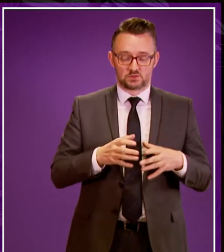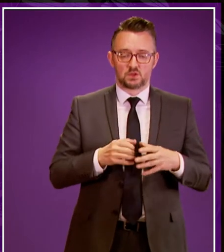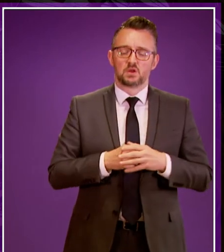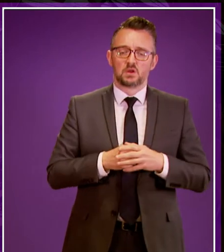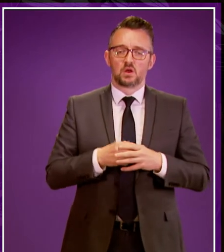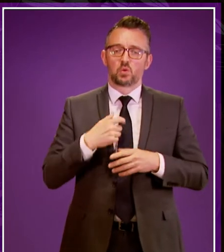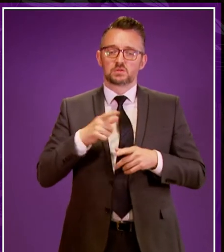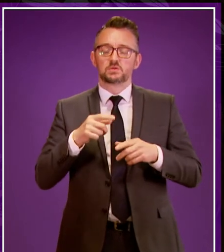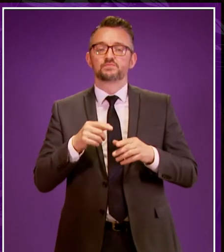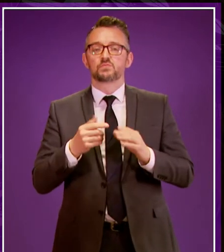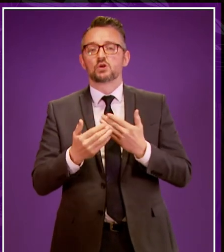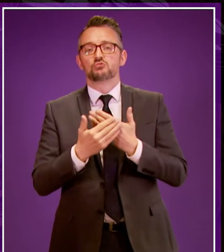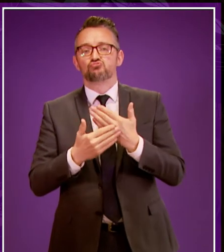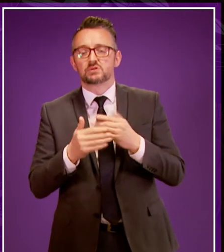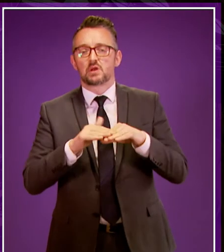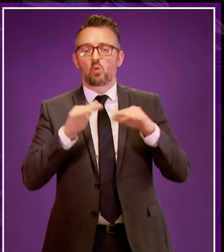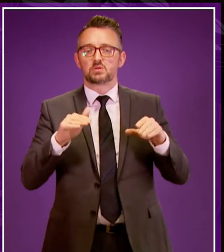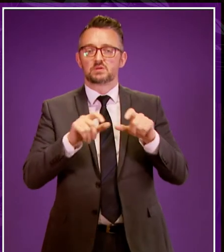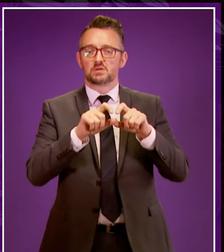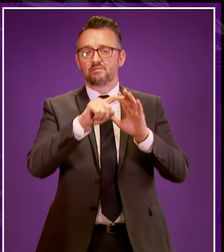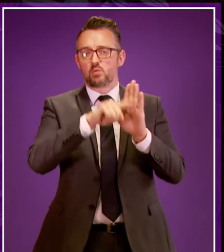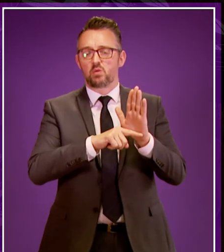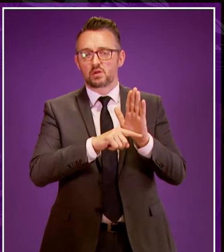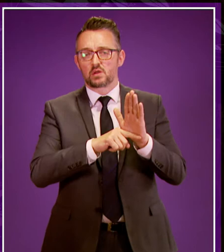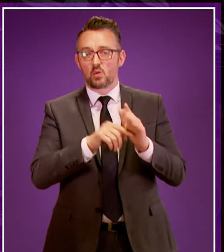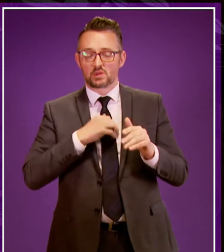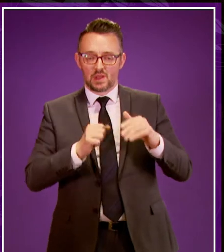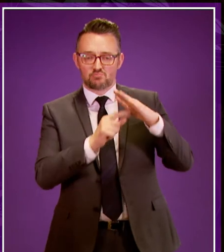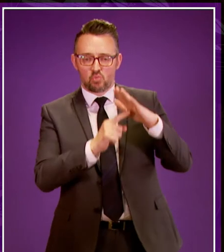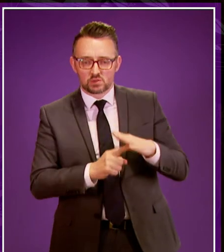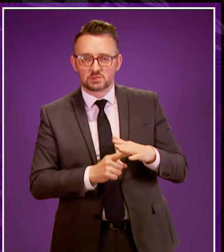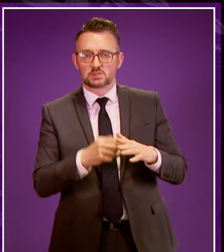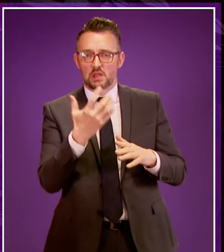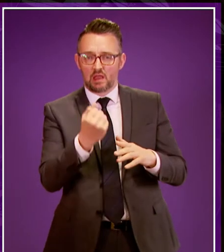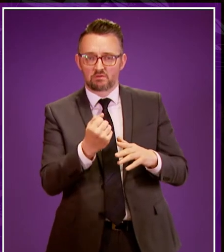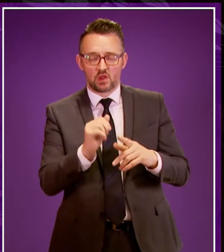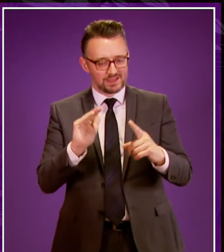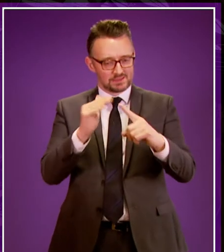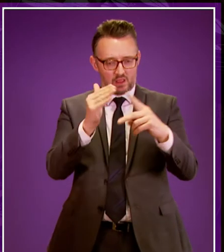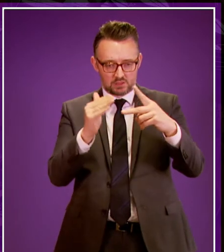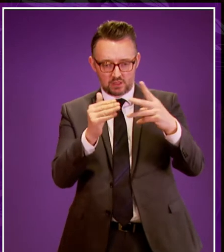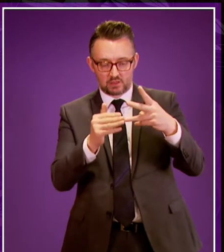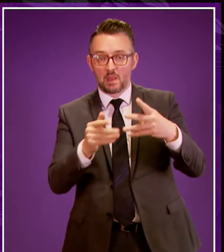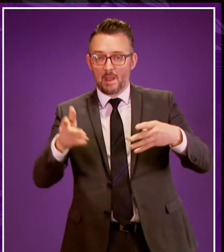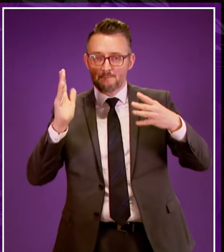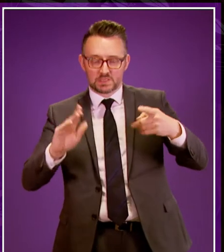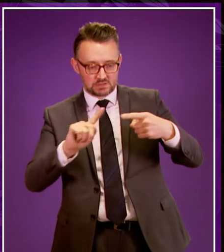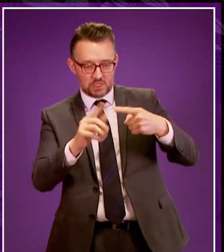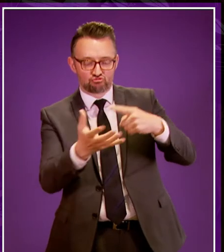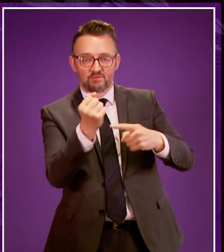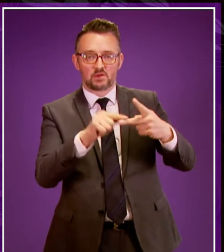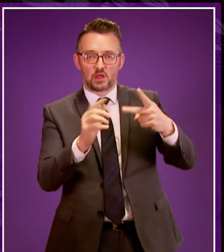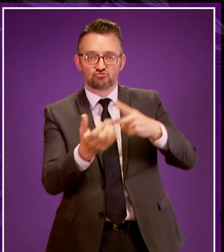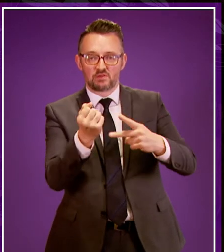Race Equality Framework which sets out key priorities themed areas with set goals that they must take forward in order to